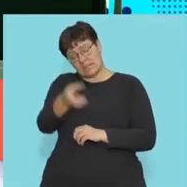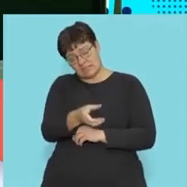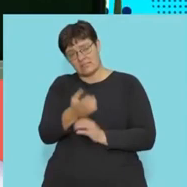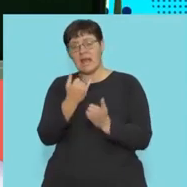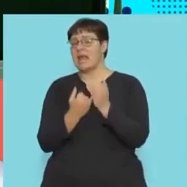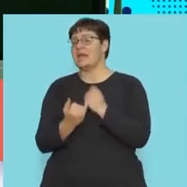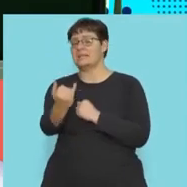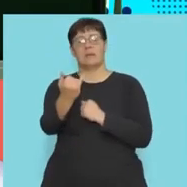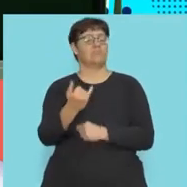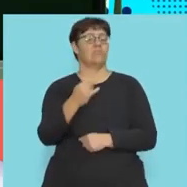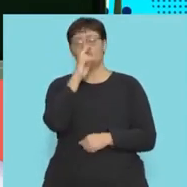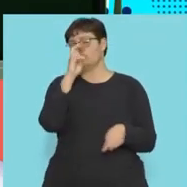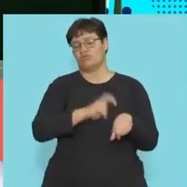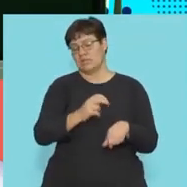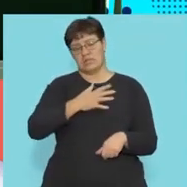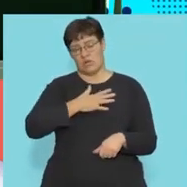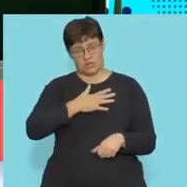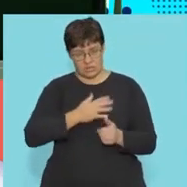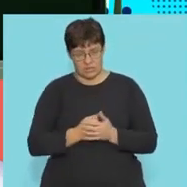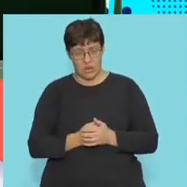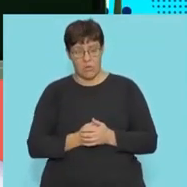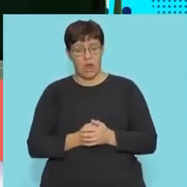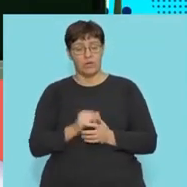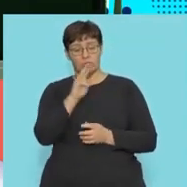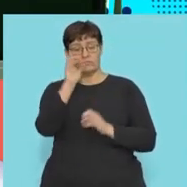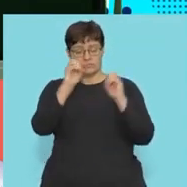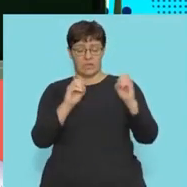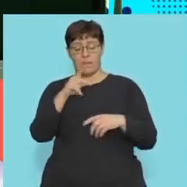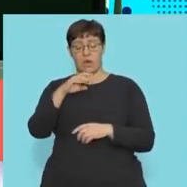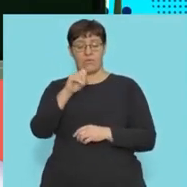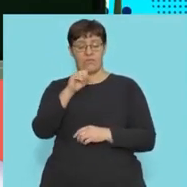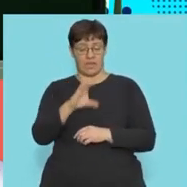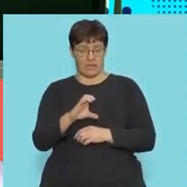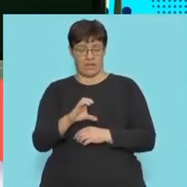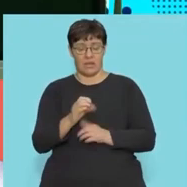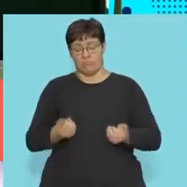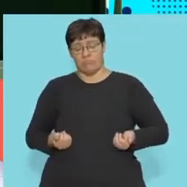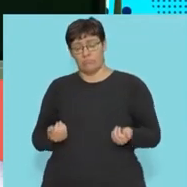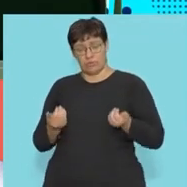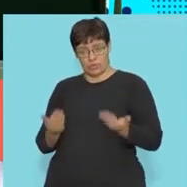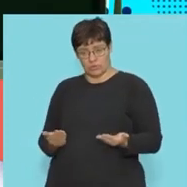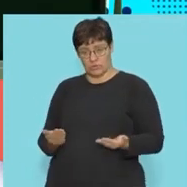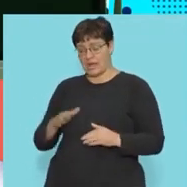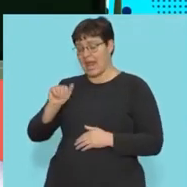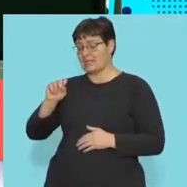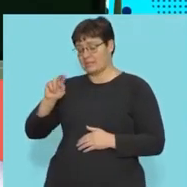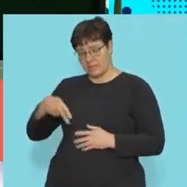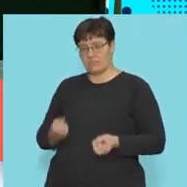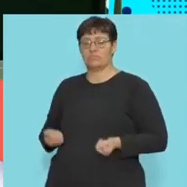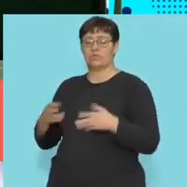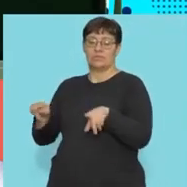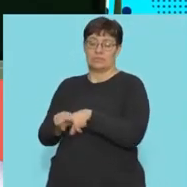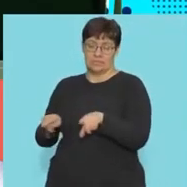independent of oxygen, where at least two molecules of pyruvic acid are produced and ATP is produced.